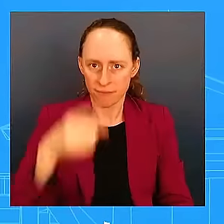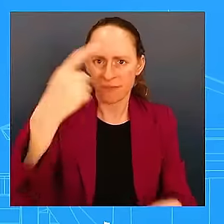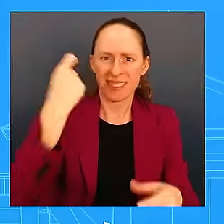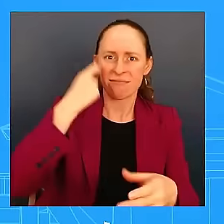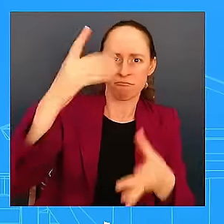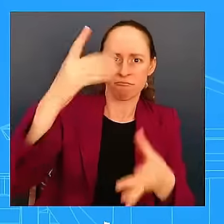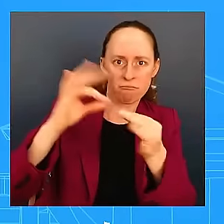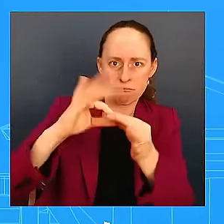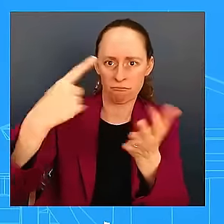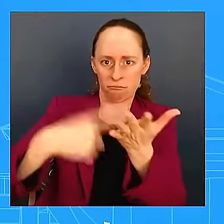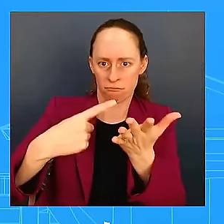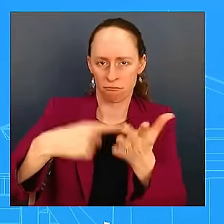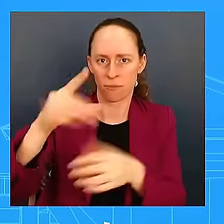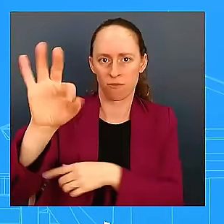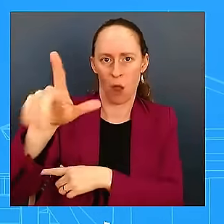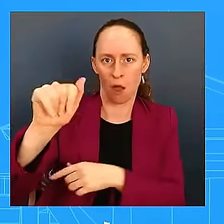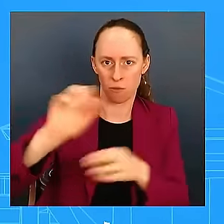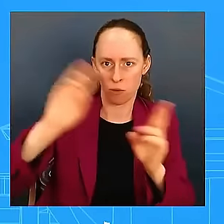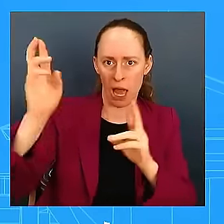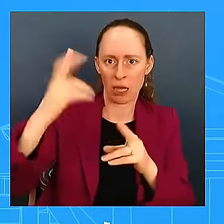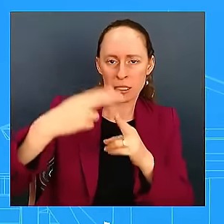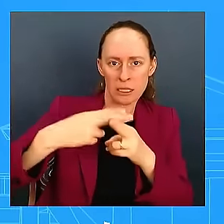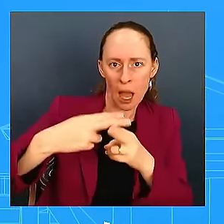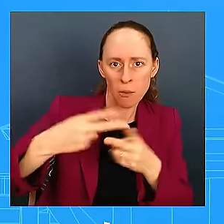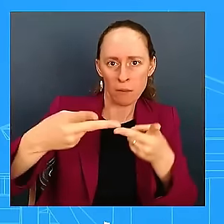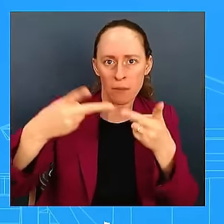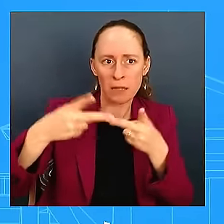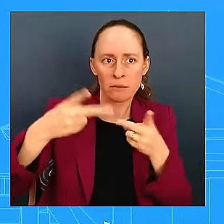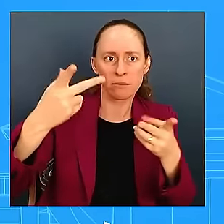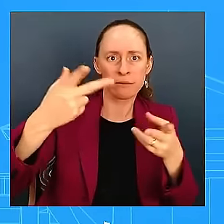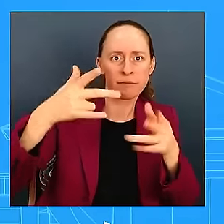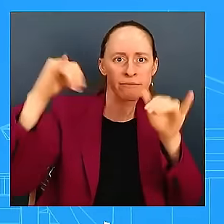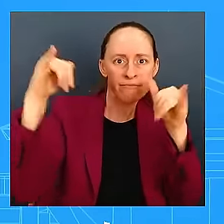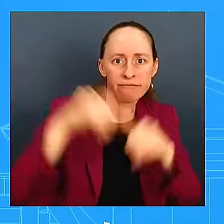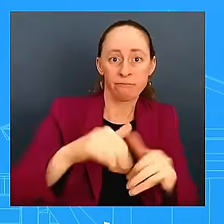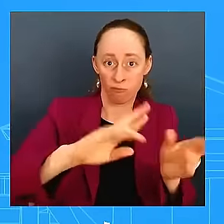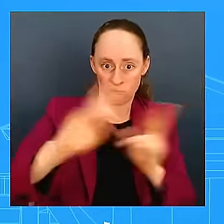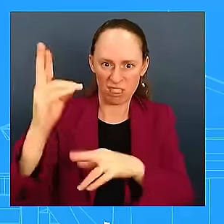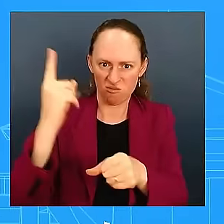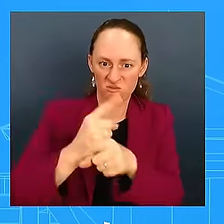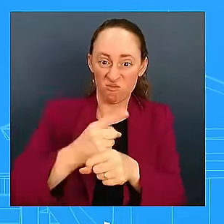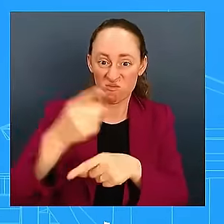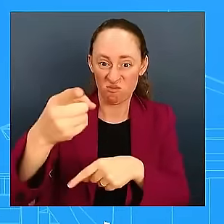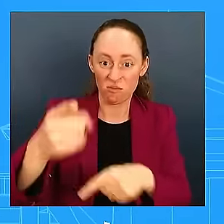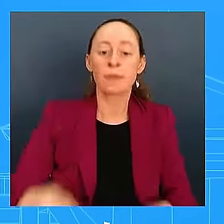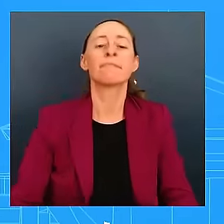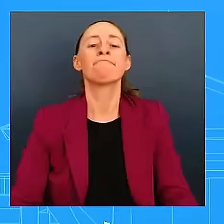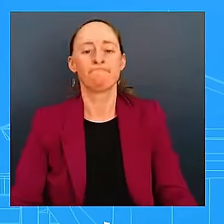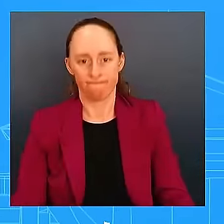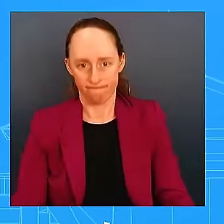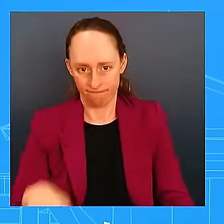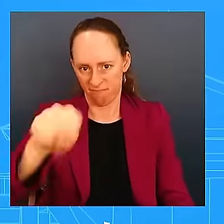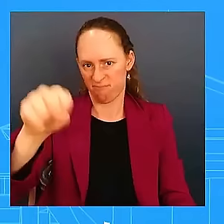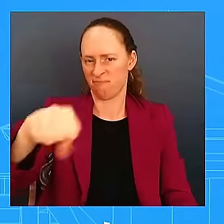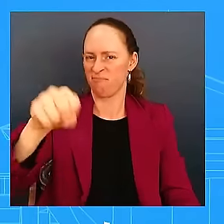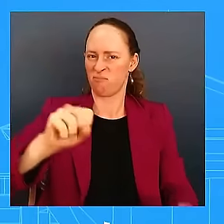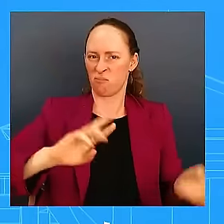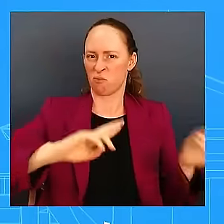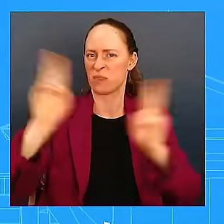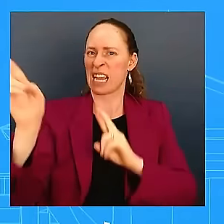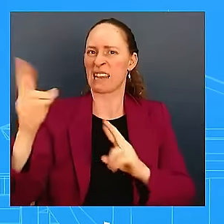Florida has stood up many shelters, and the American Red Cross is also there supporting that. I just need people to evacuate and go to them.